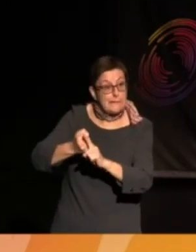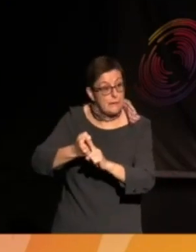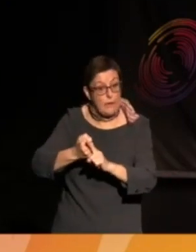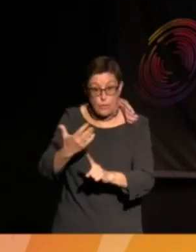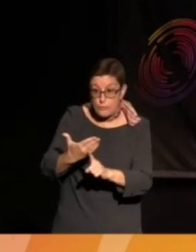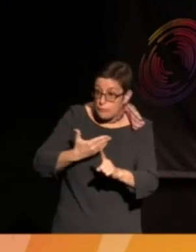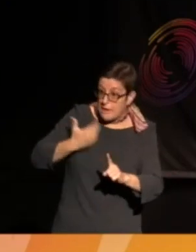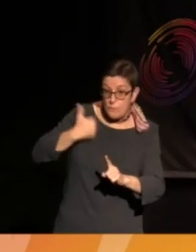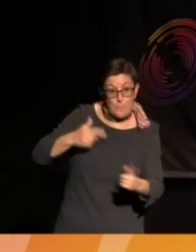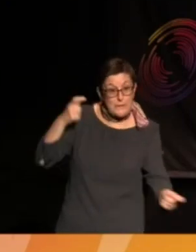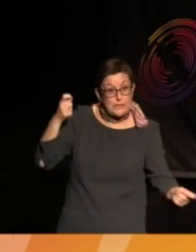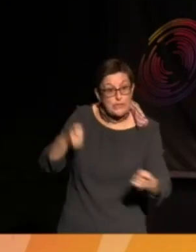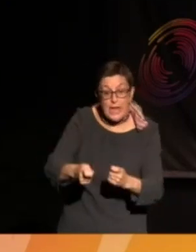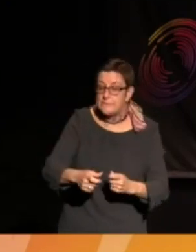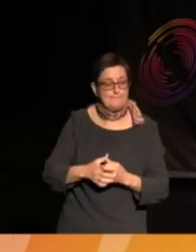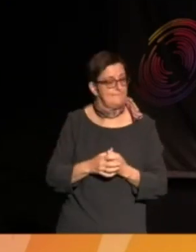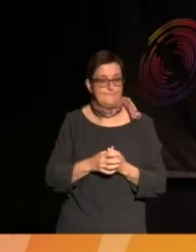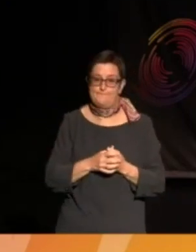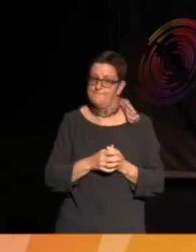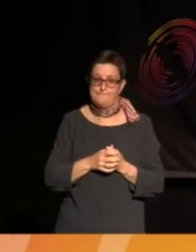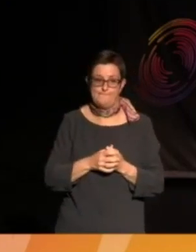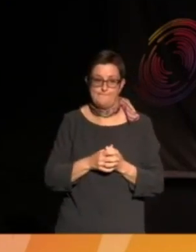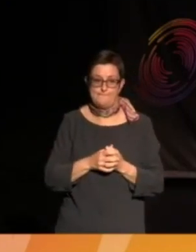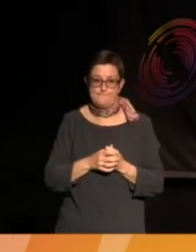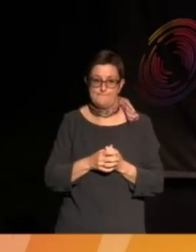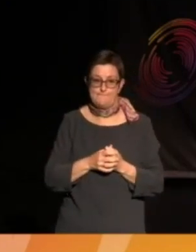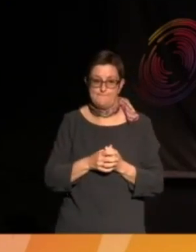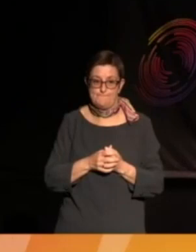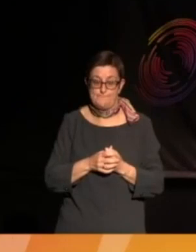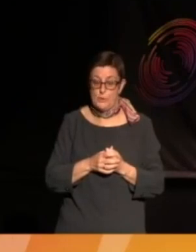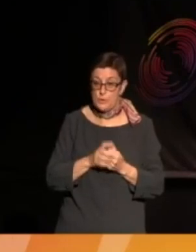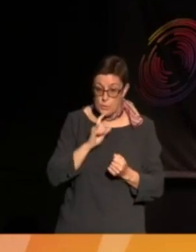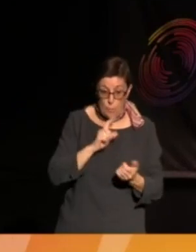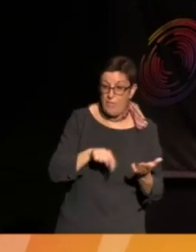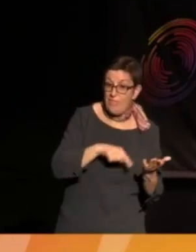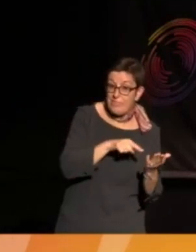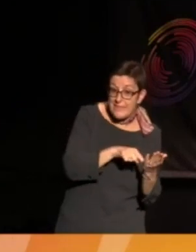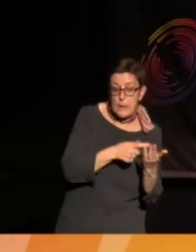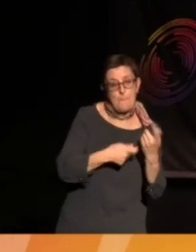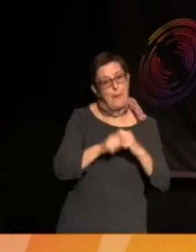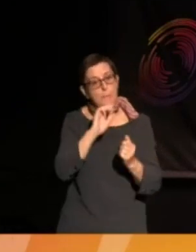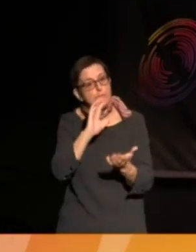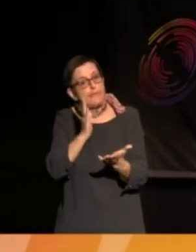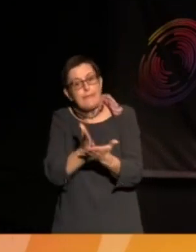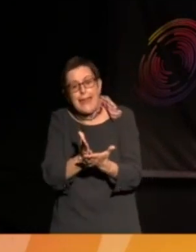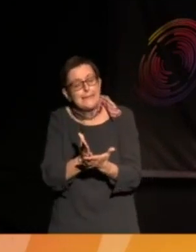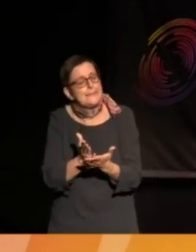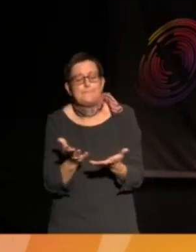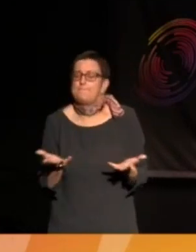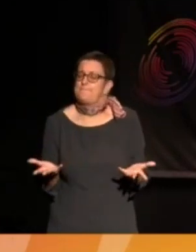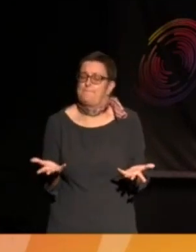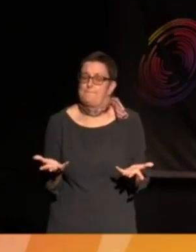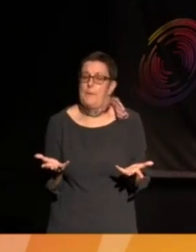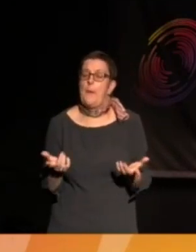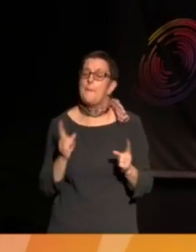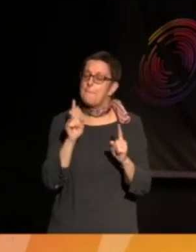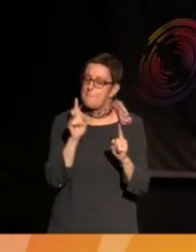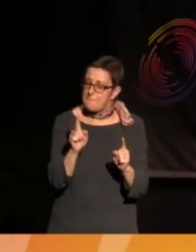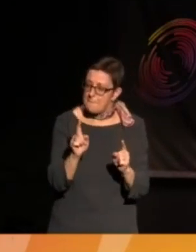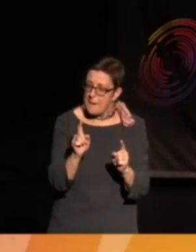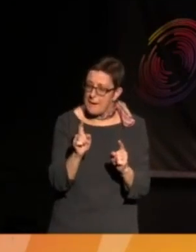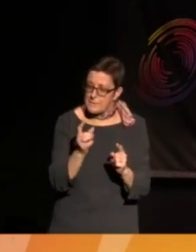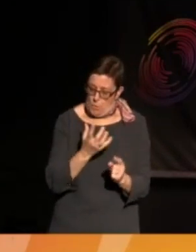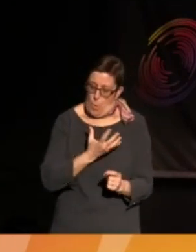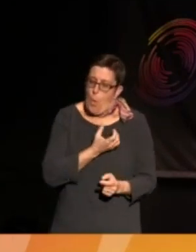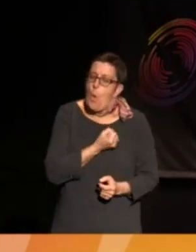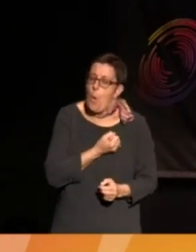so, some of these things haven't, you know, those big advancements haven't turned into reality. But, actually, what gives me hope that we